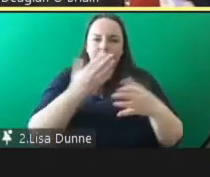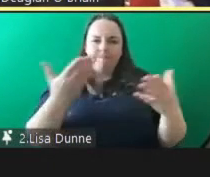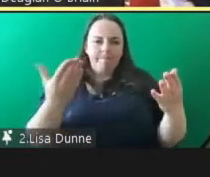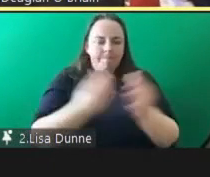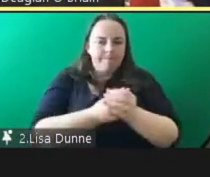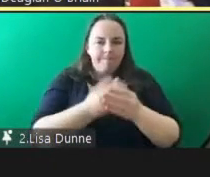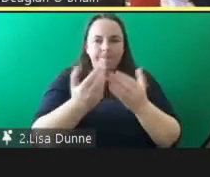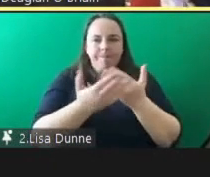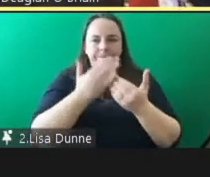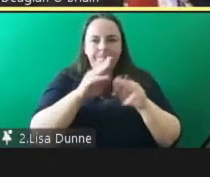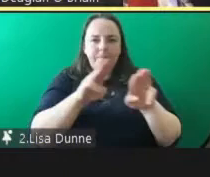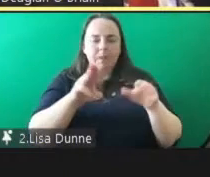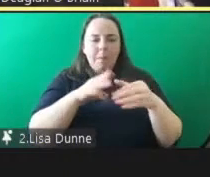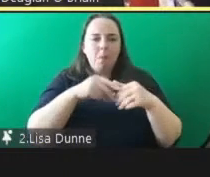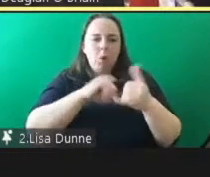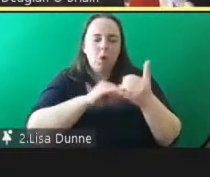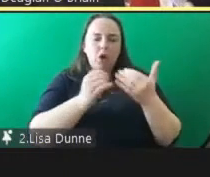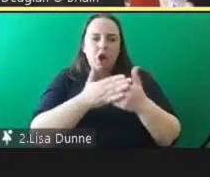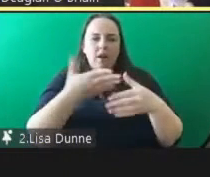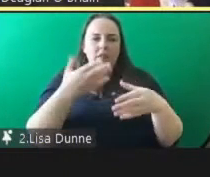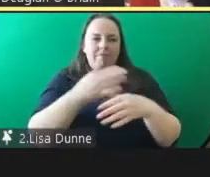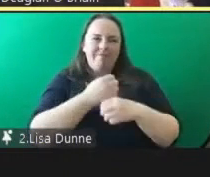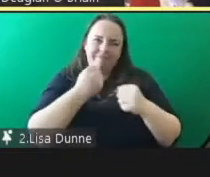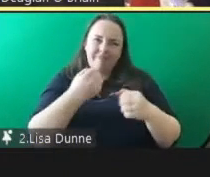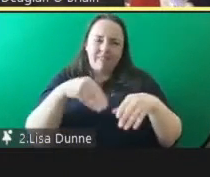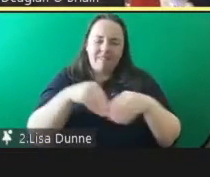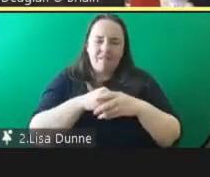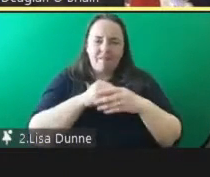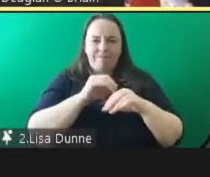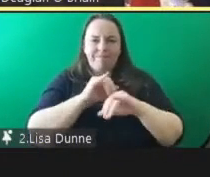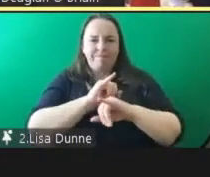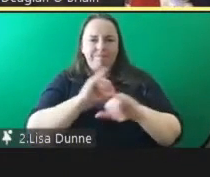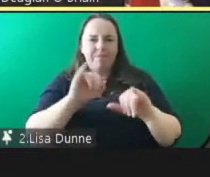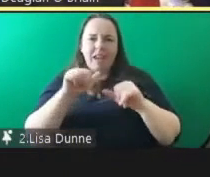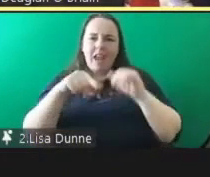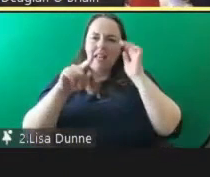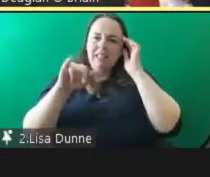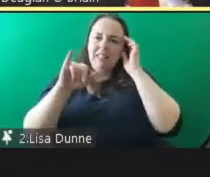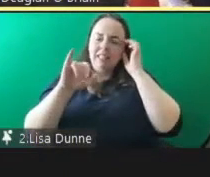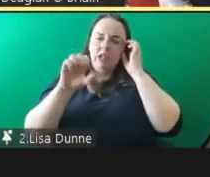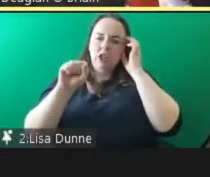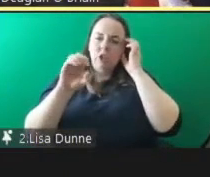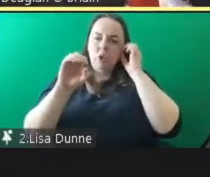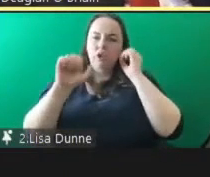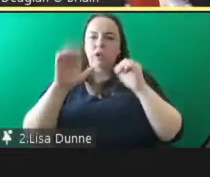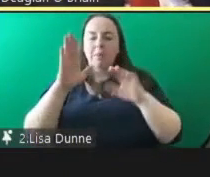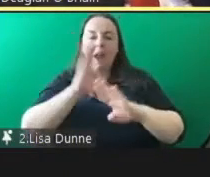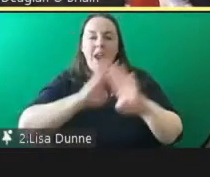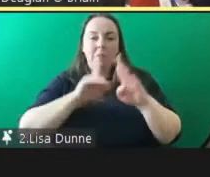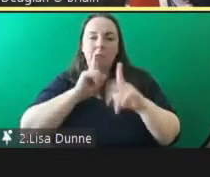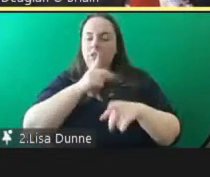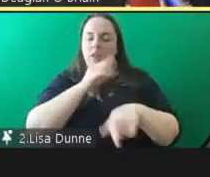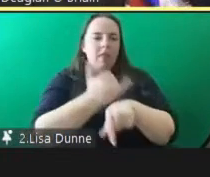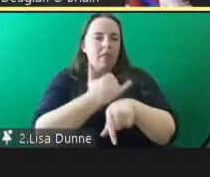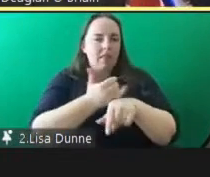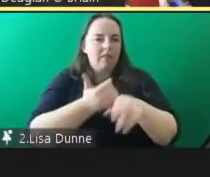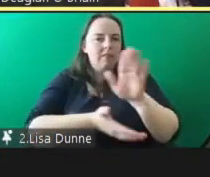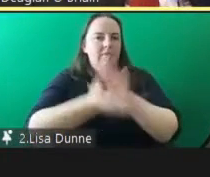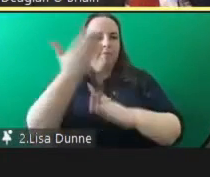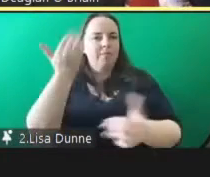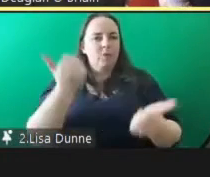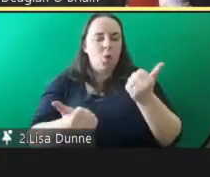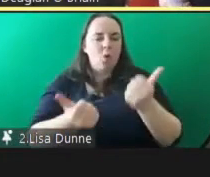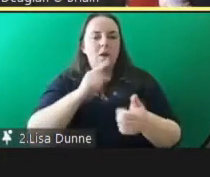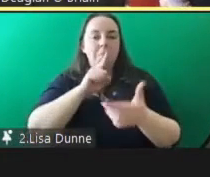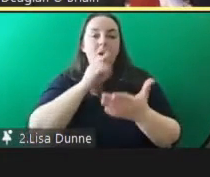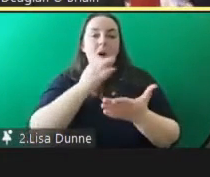young people who are deeply involved in anti-social behavior um but who aren't actively before the courts and for whom very often there's